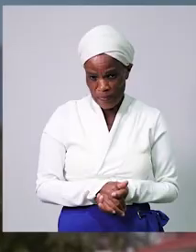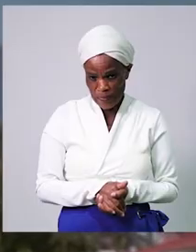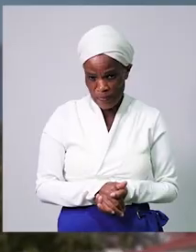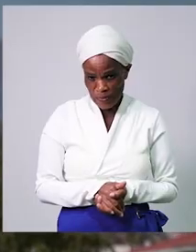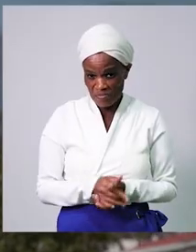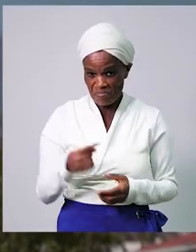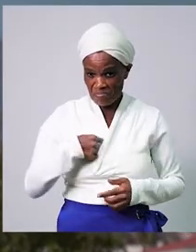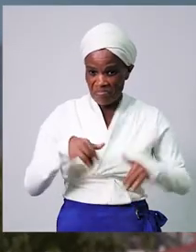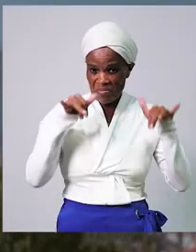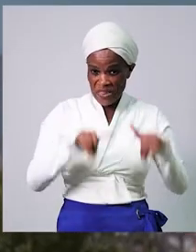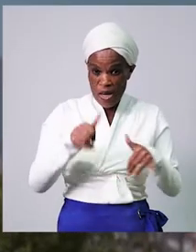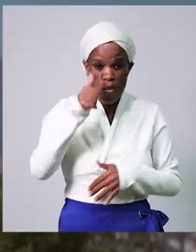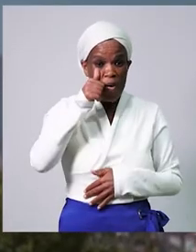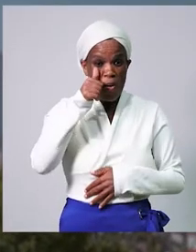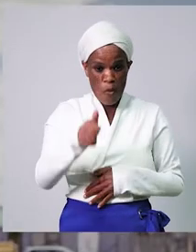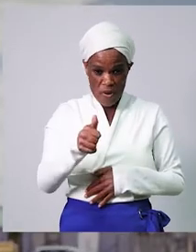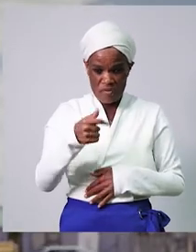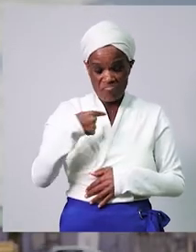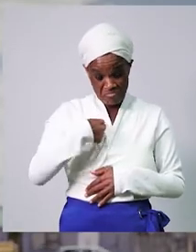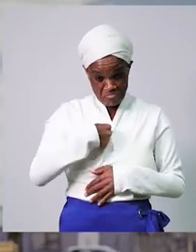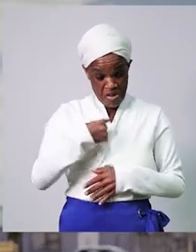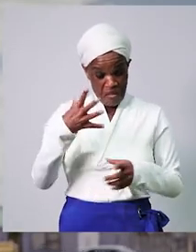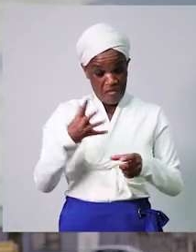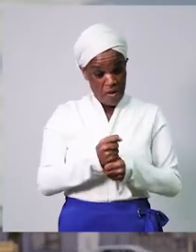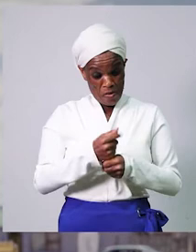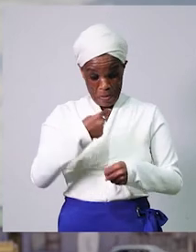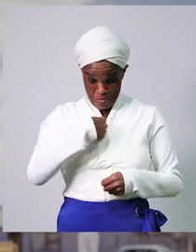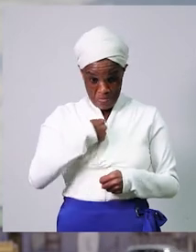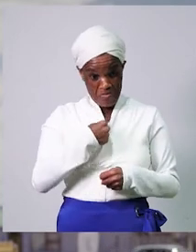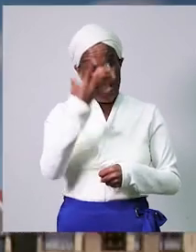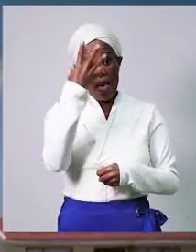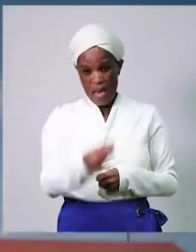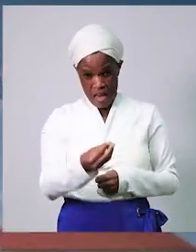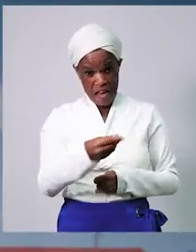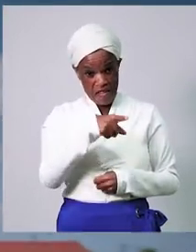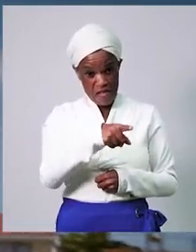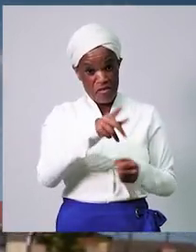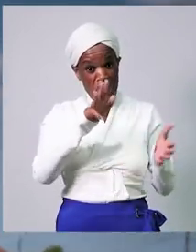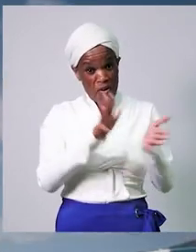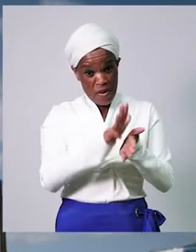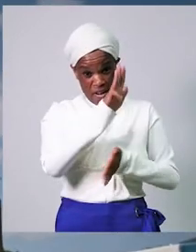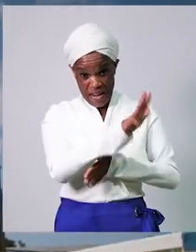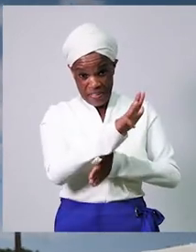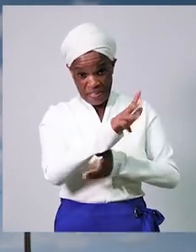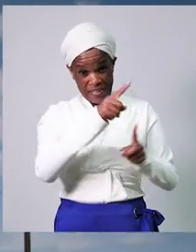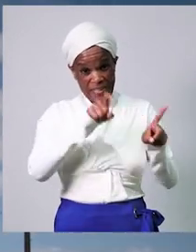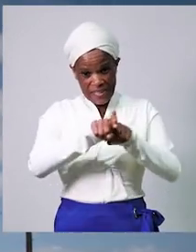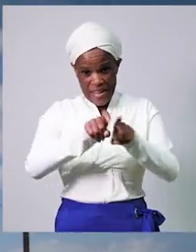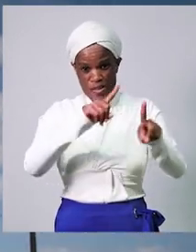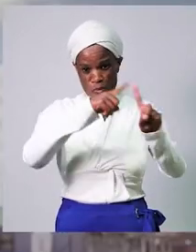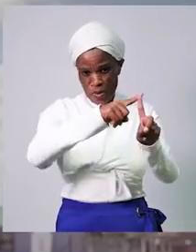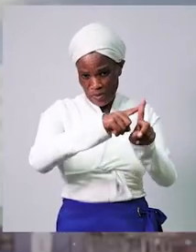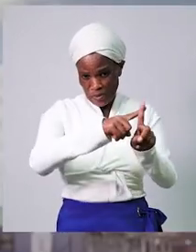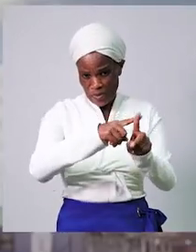Today we'll house. you? You're still there, of are too busy. Where-19. Cause